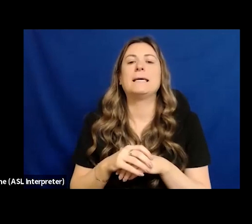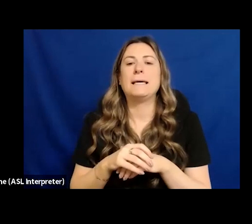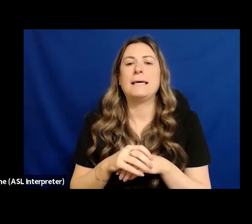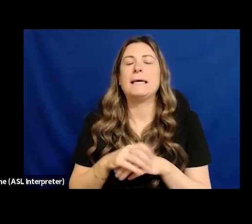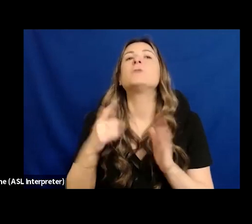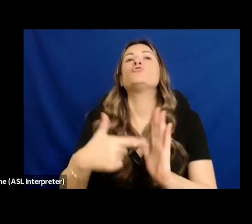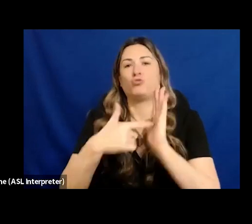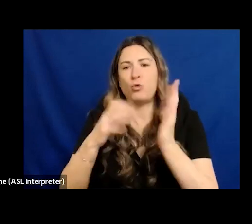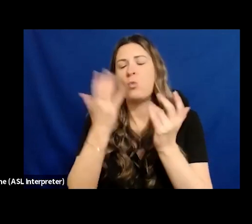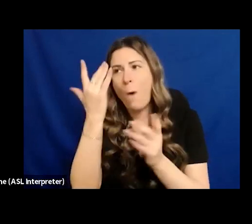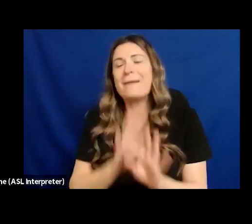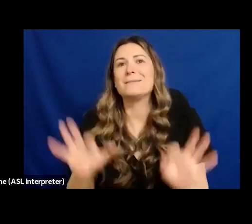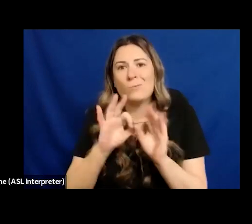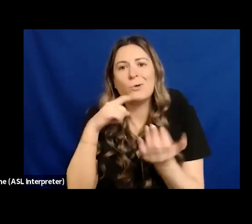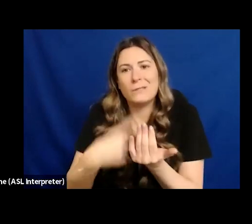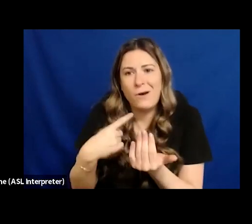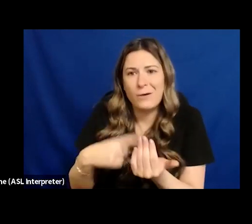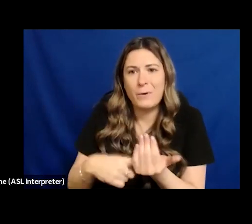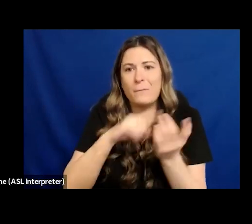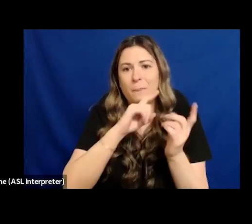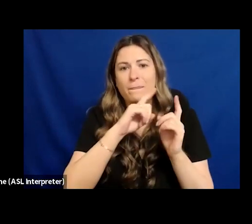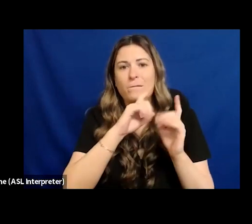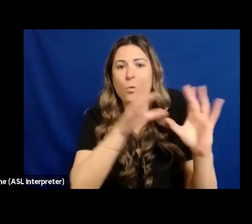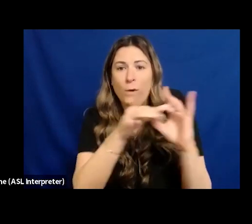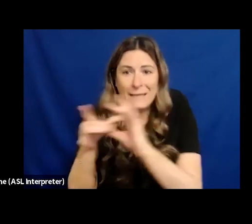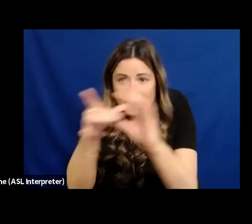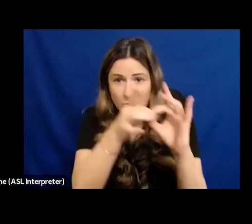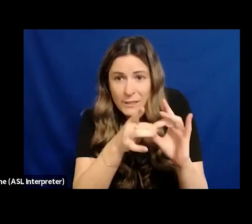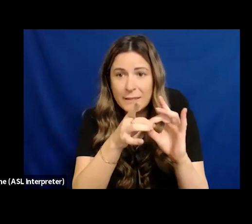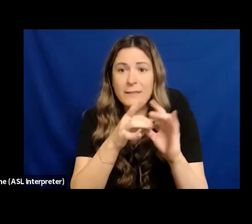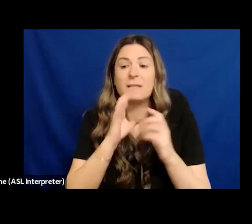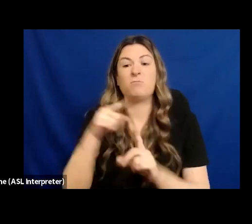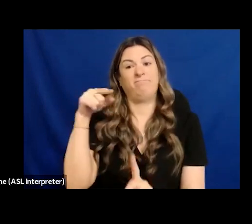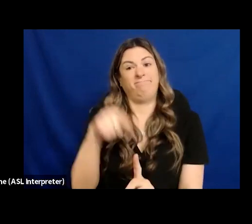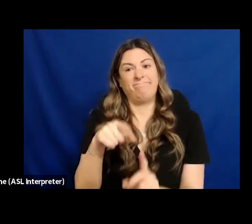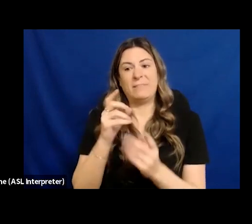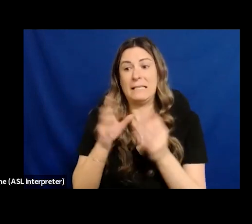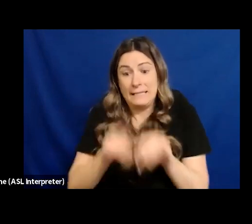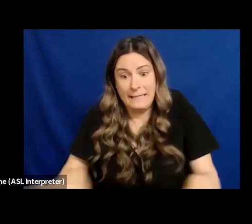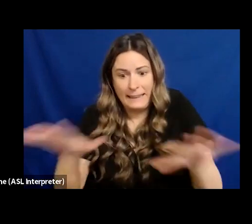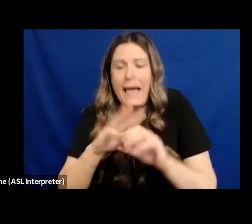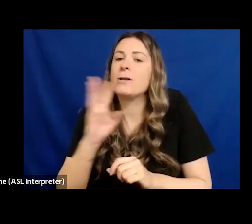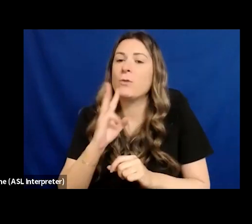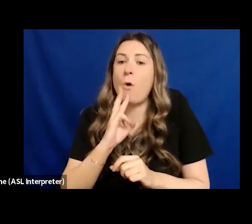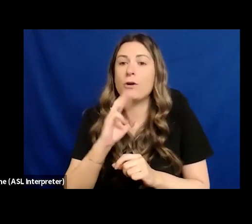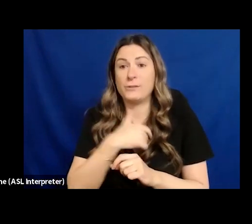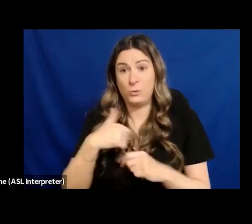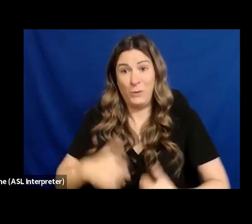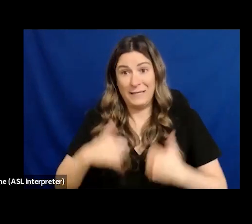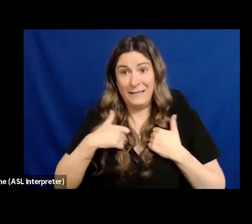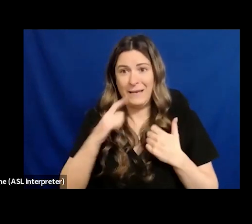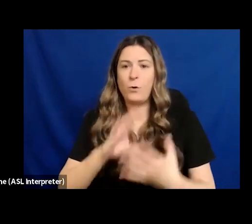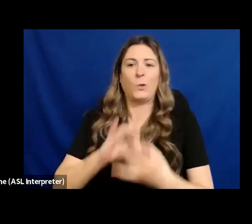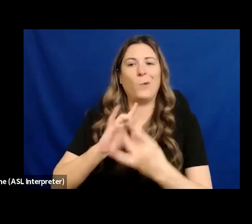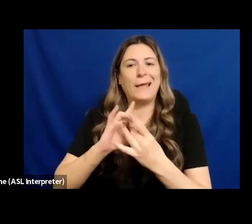that very much includes our relationship to lands and the waters that we're on. So before we move on any further, I'd like to introduce